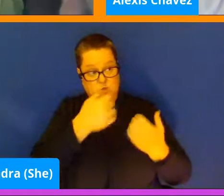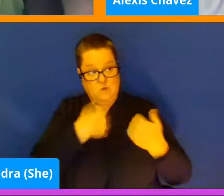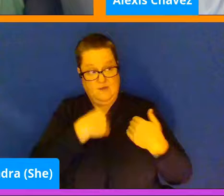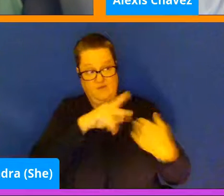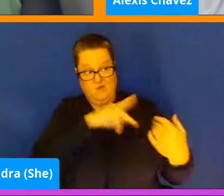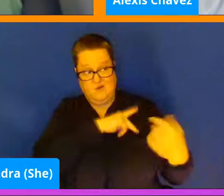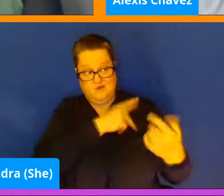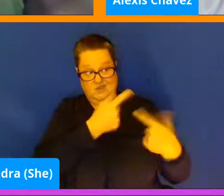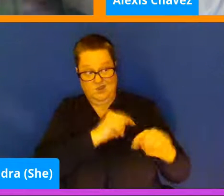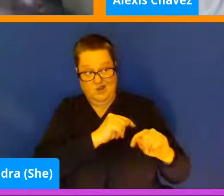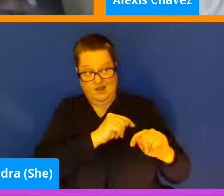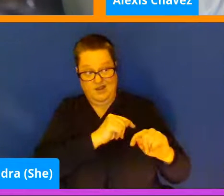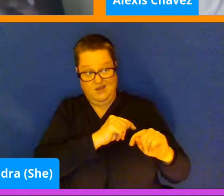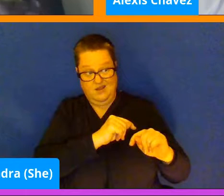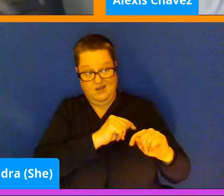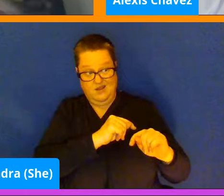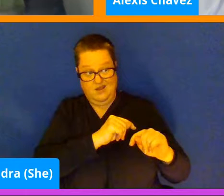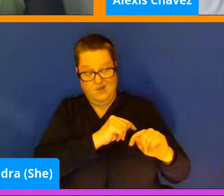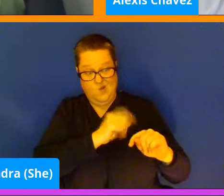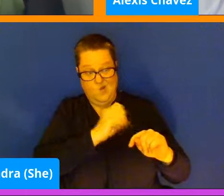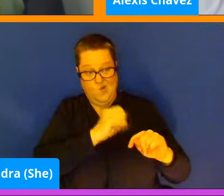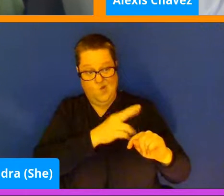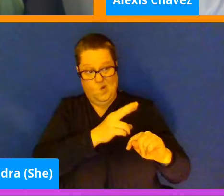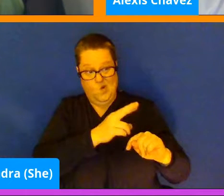if you've been in such scenarios?